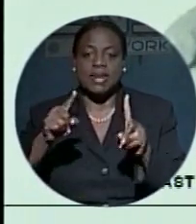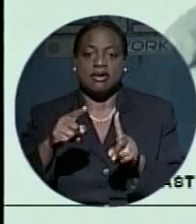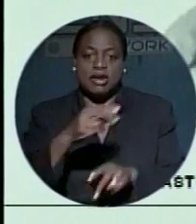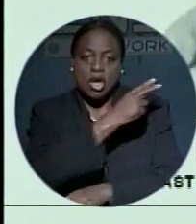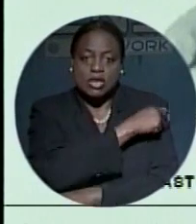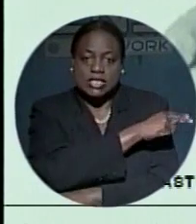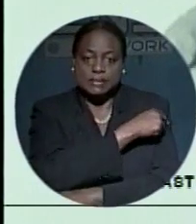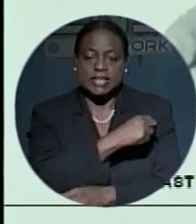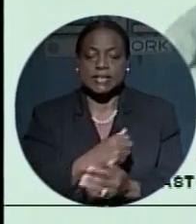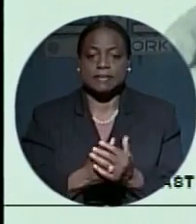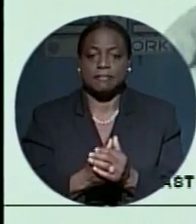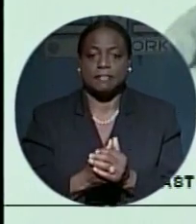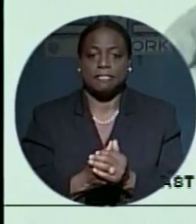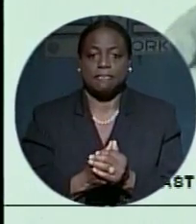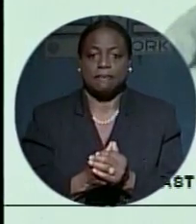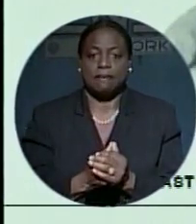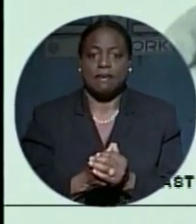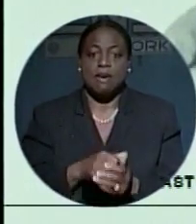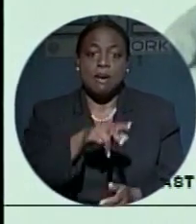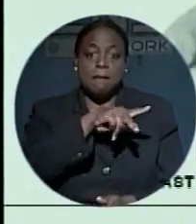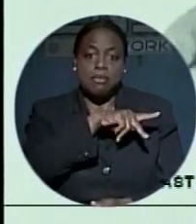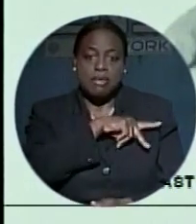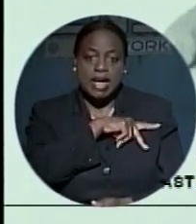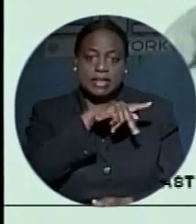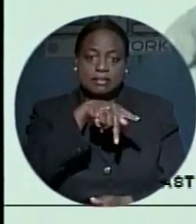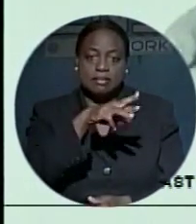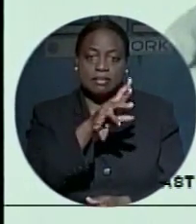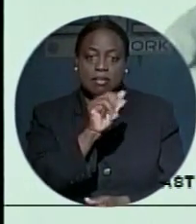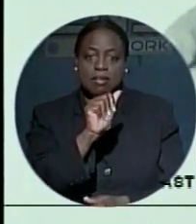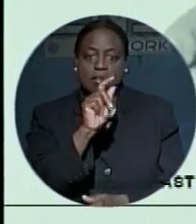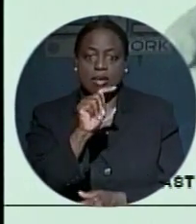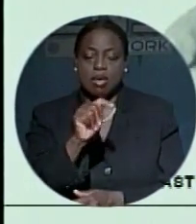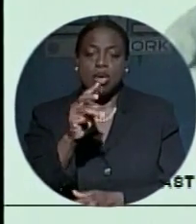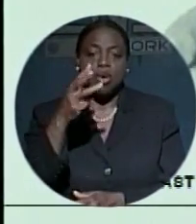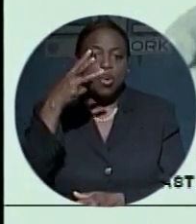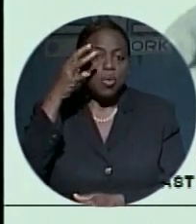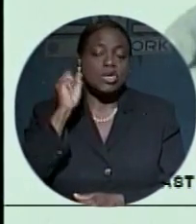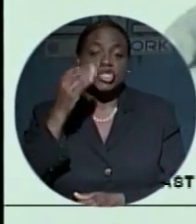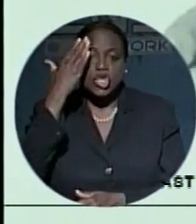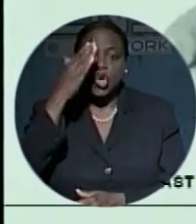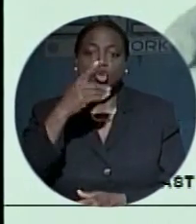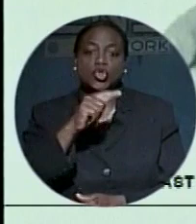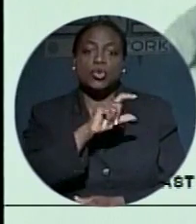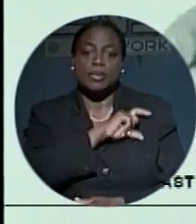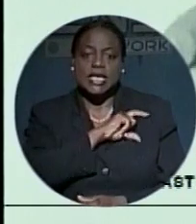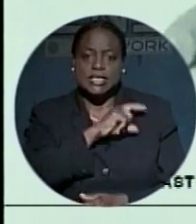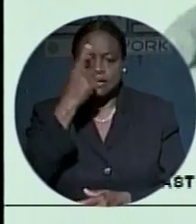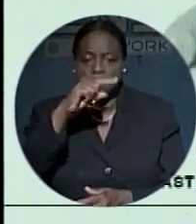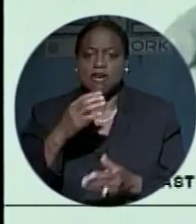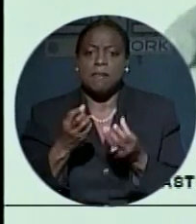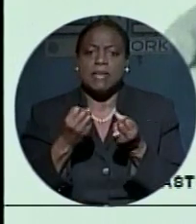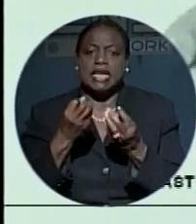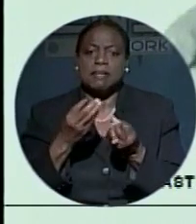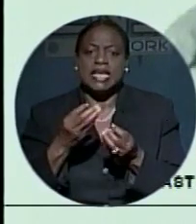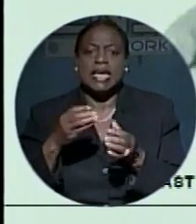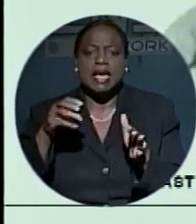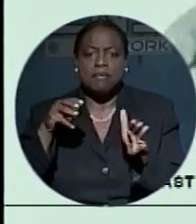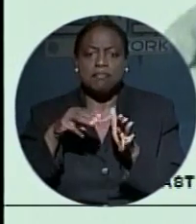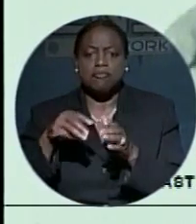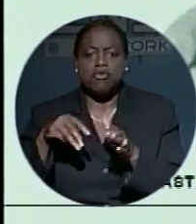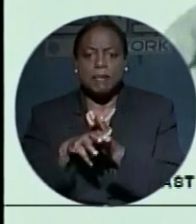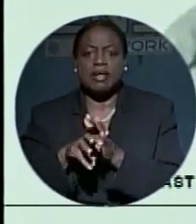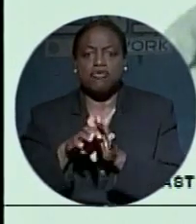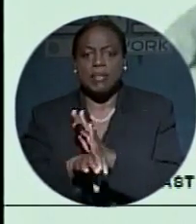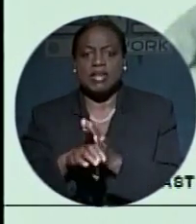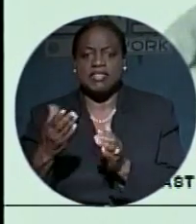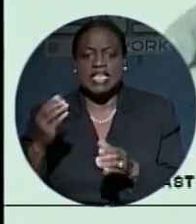serious condition. Now get this, Pratt, as we just noted, was known to police for several criminal incidents right here in the capital. Our news